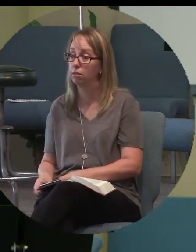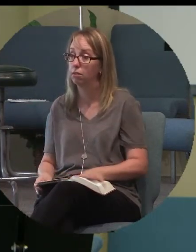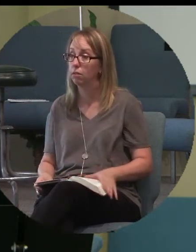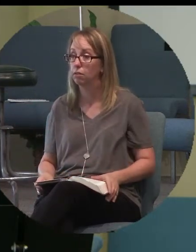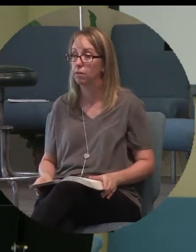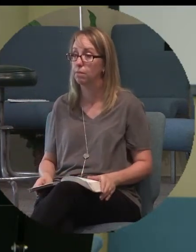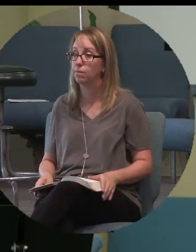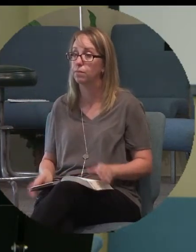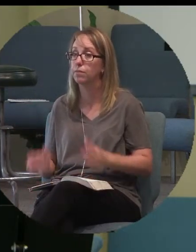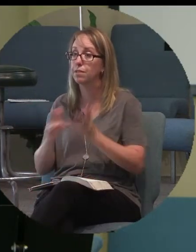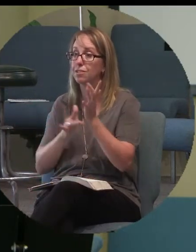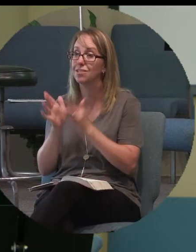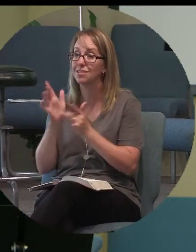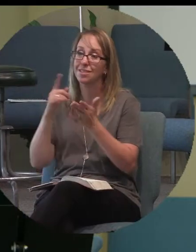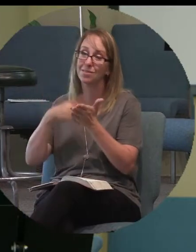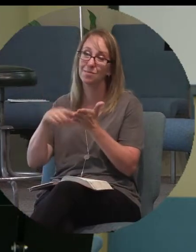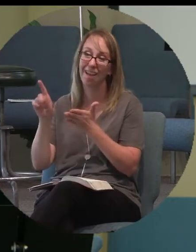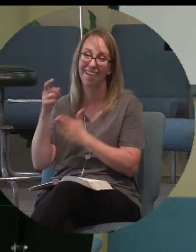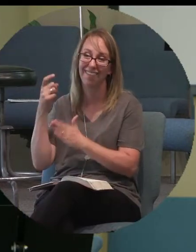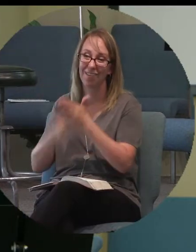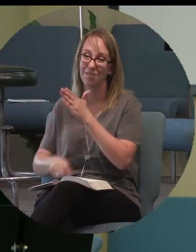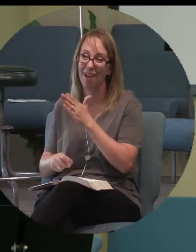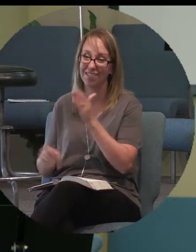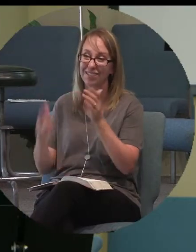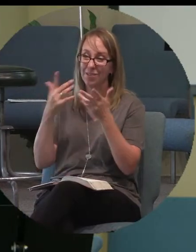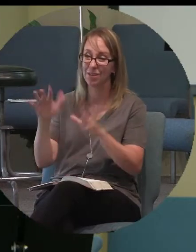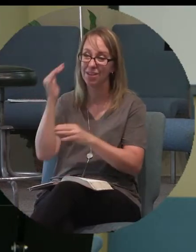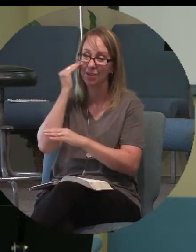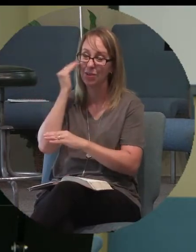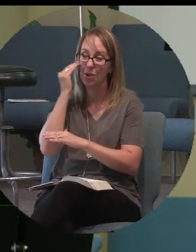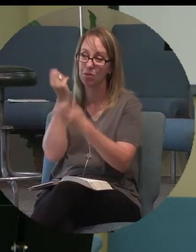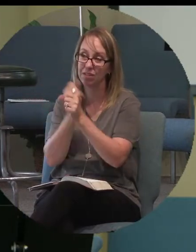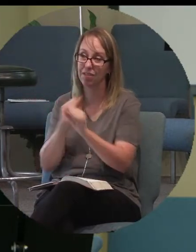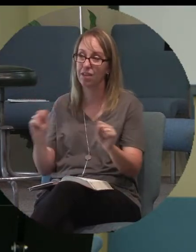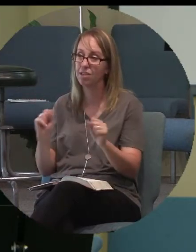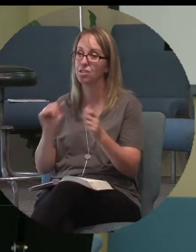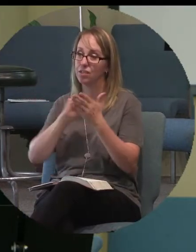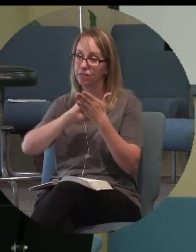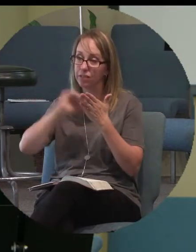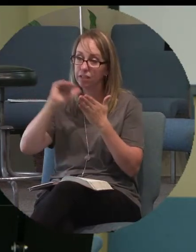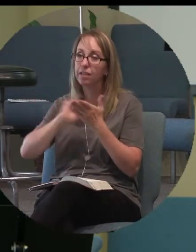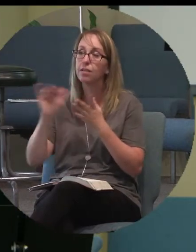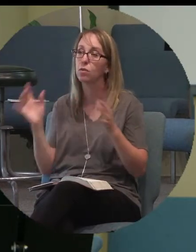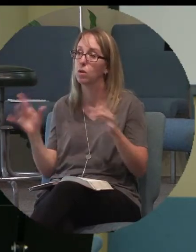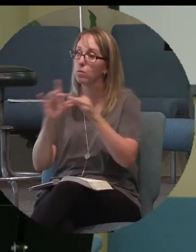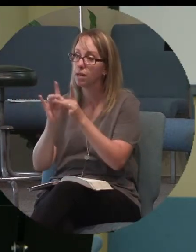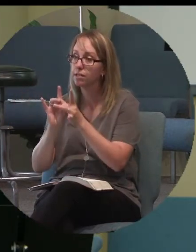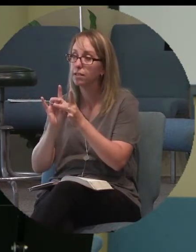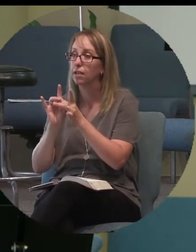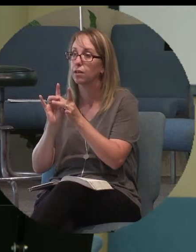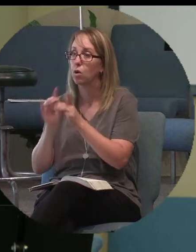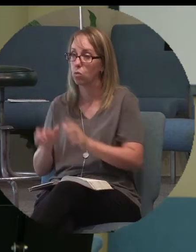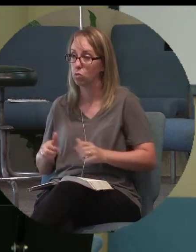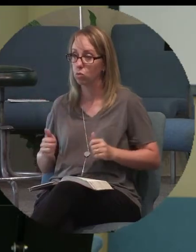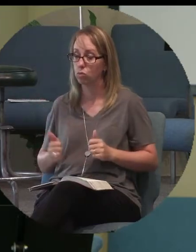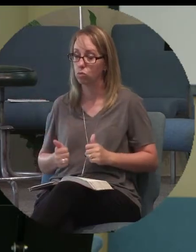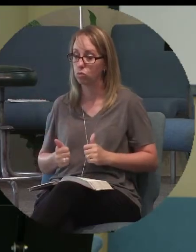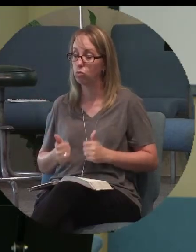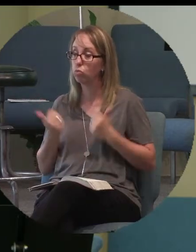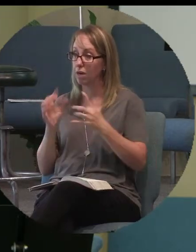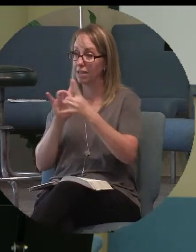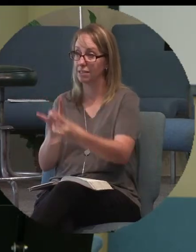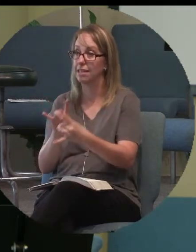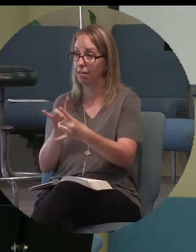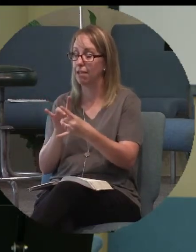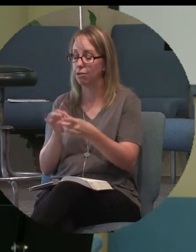Jesus paid the price so that we could know salvation, forgiveness, restoration, reconciliation, so